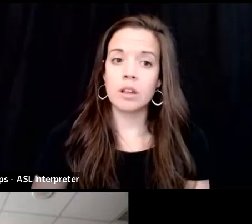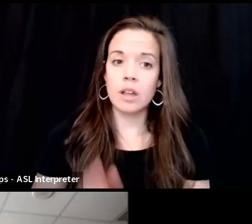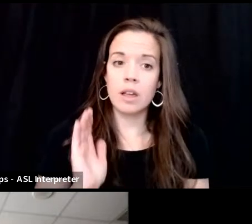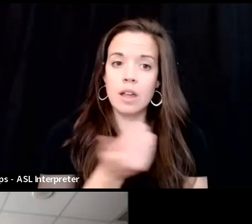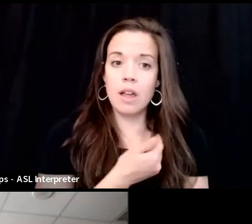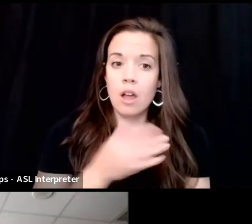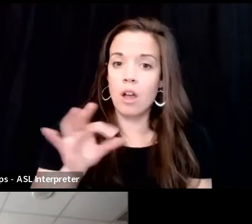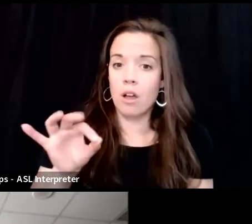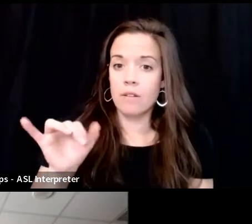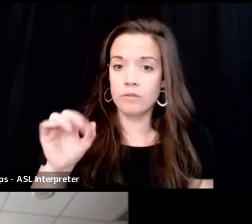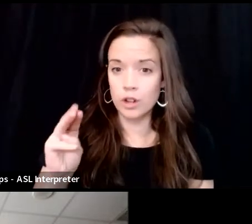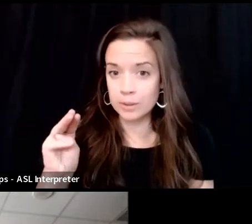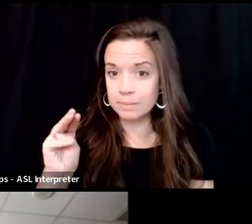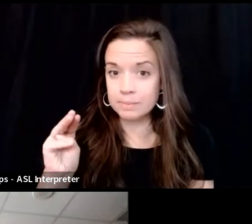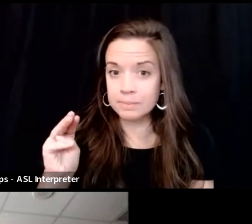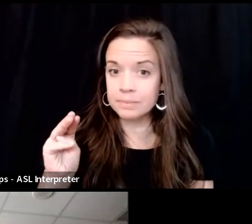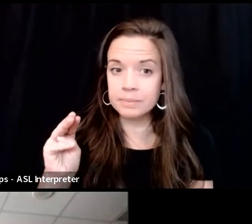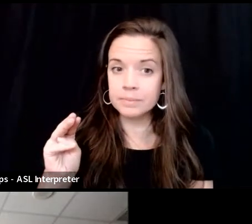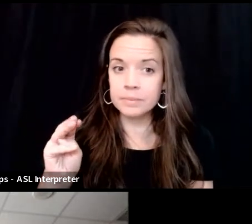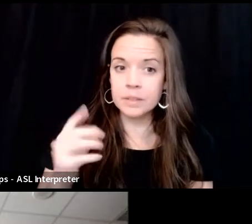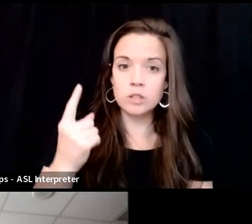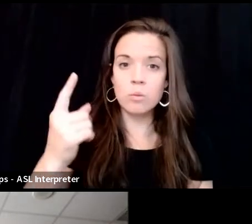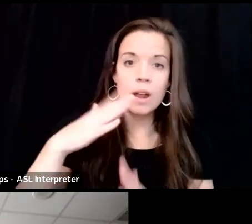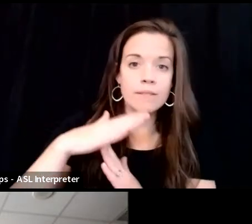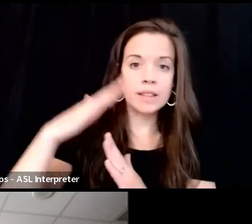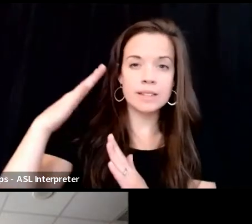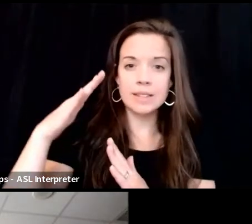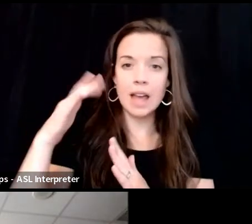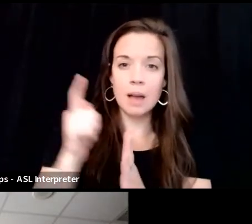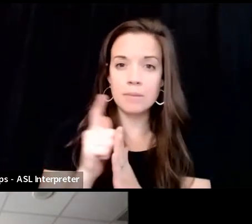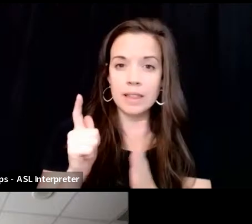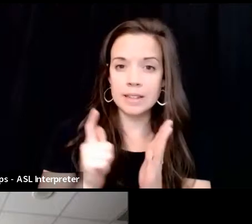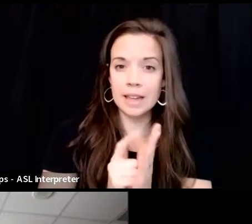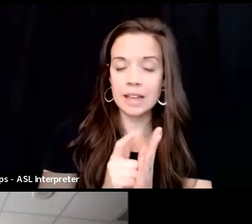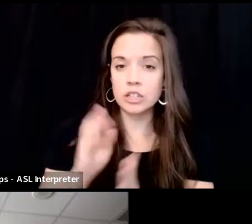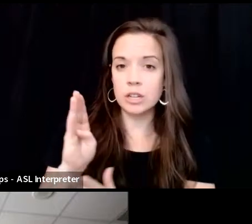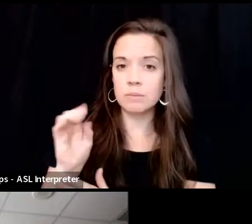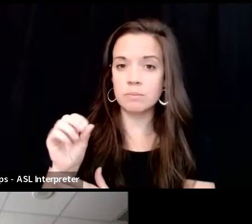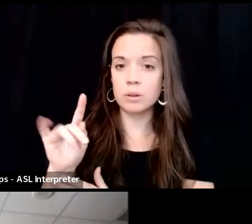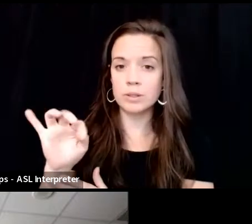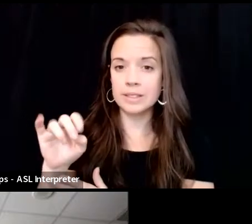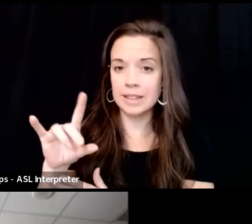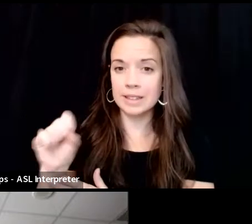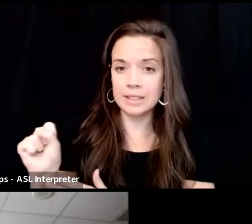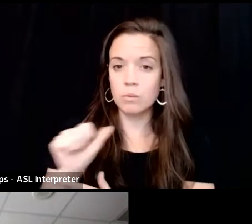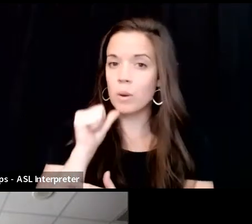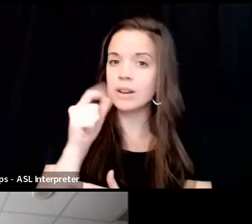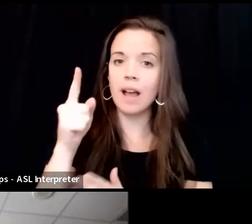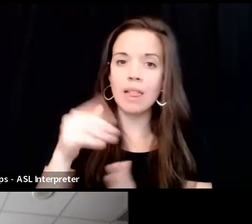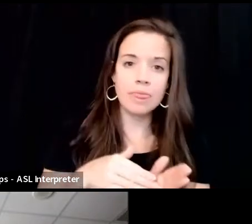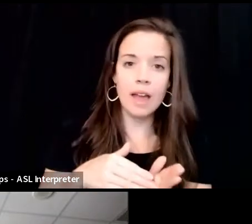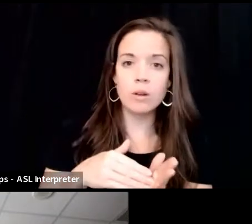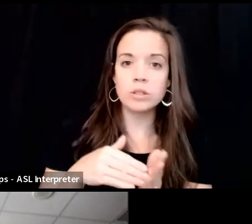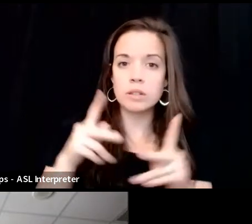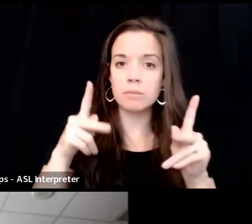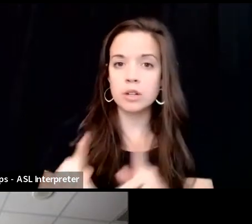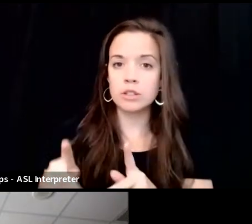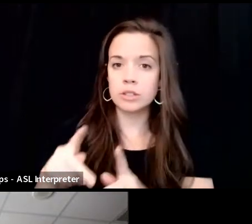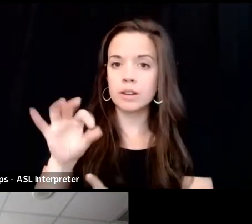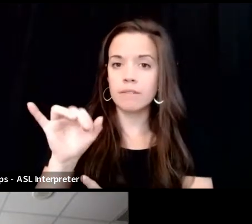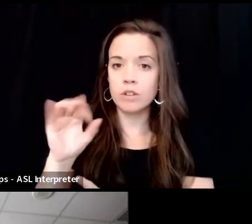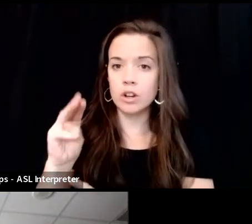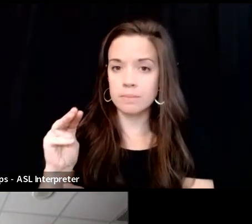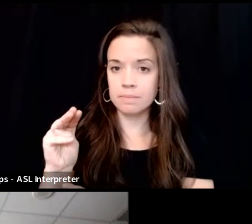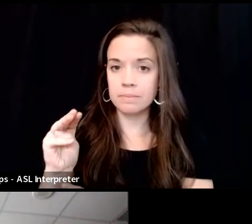is one of the top litigation boutiques. We're not a thousand person firm, but we